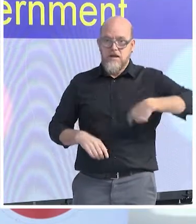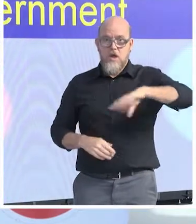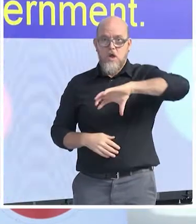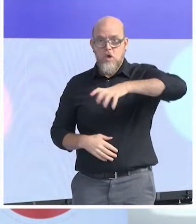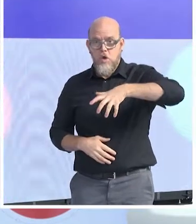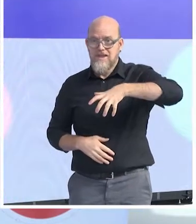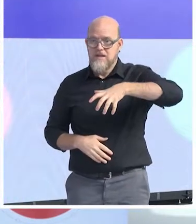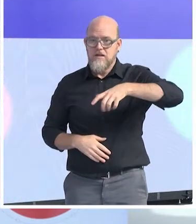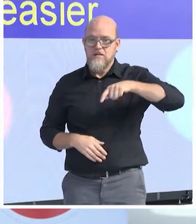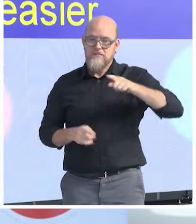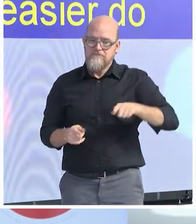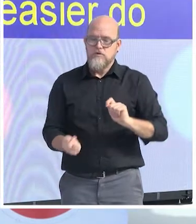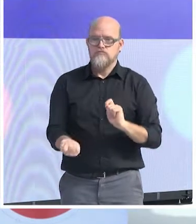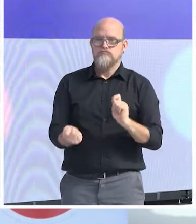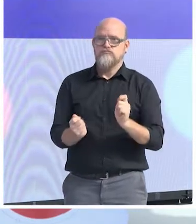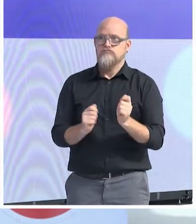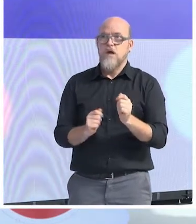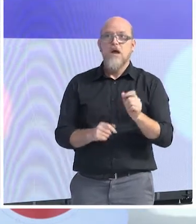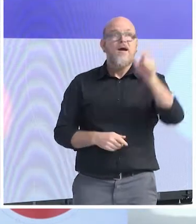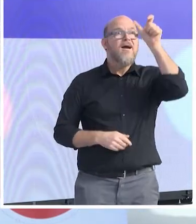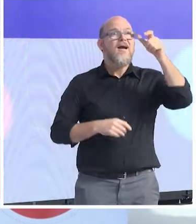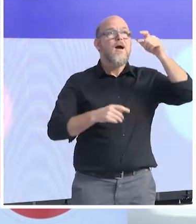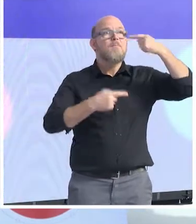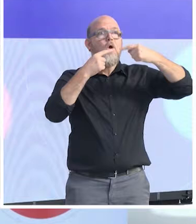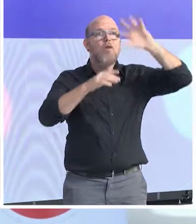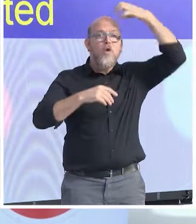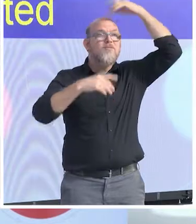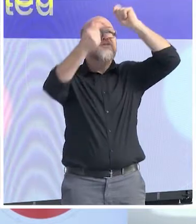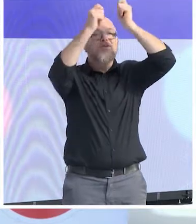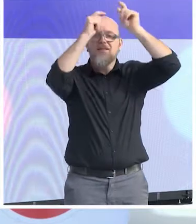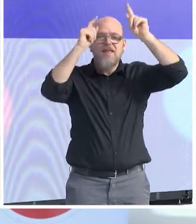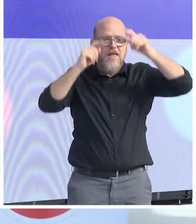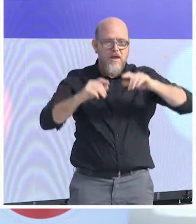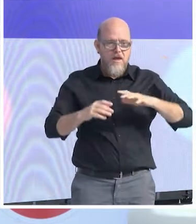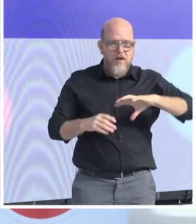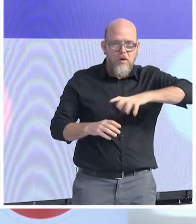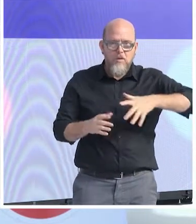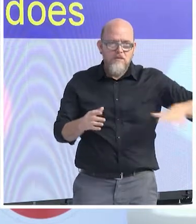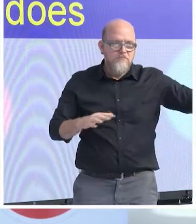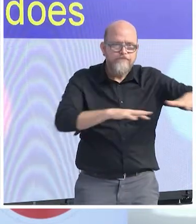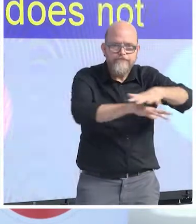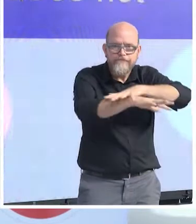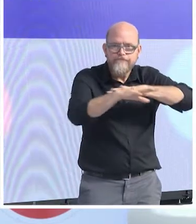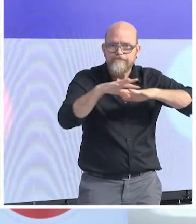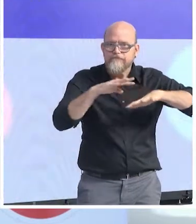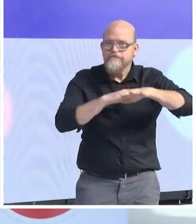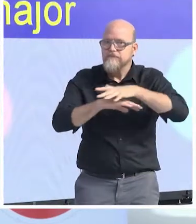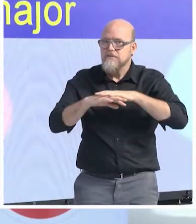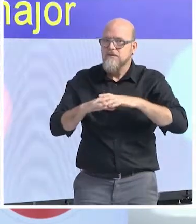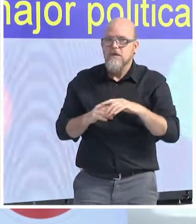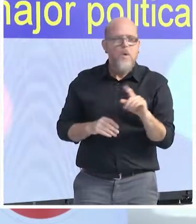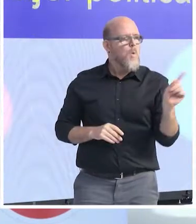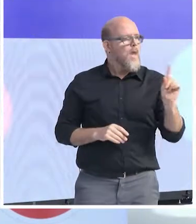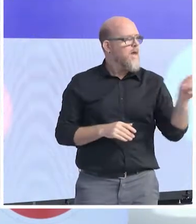easier do it. And when this started, who belongs and who does not belong become a major political problem. And the third